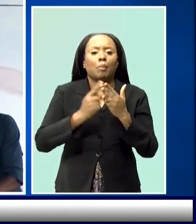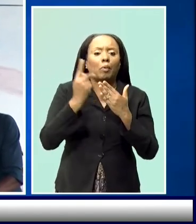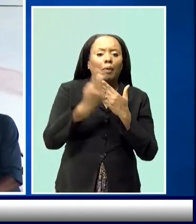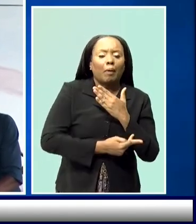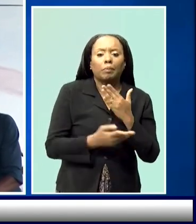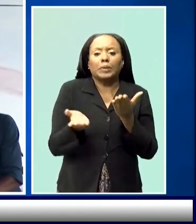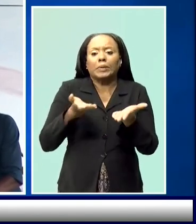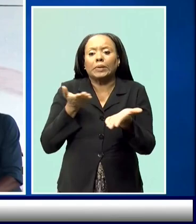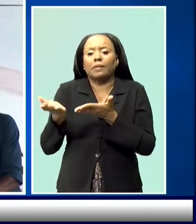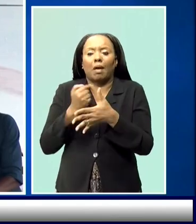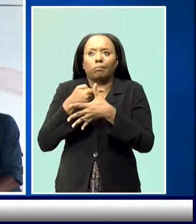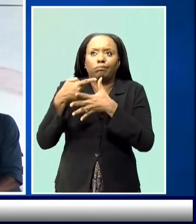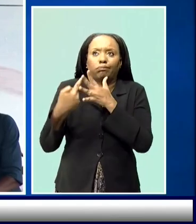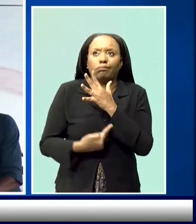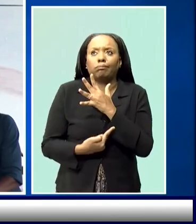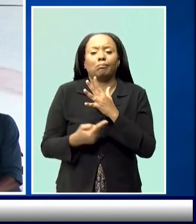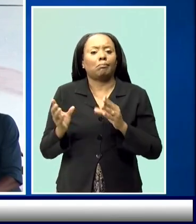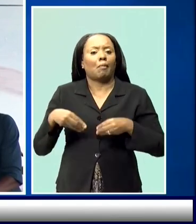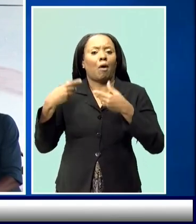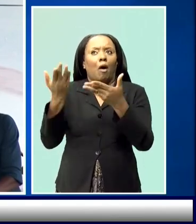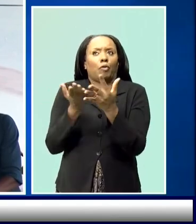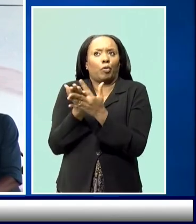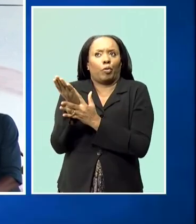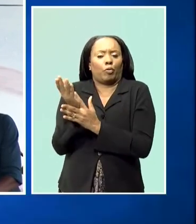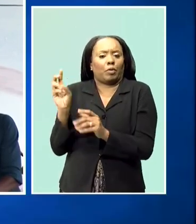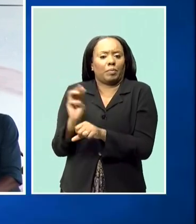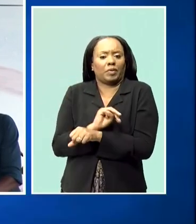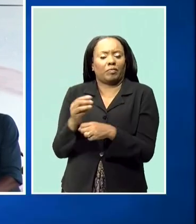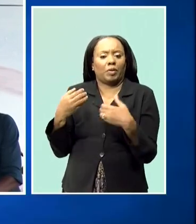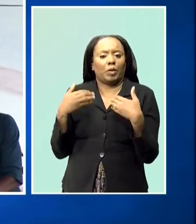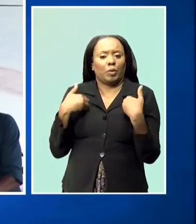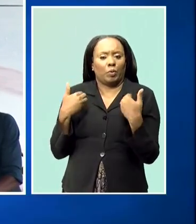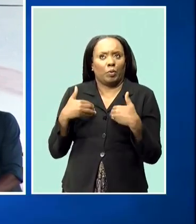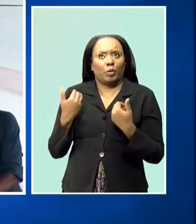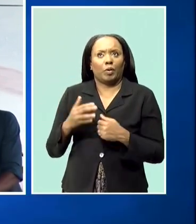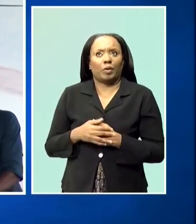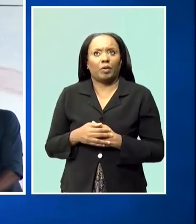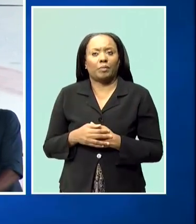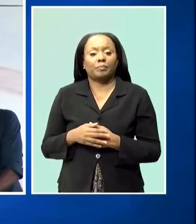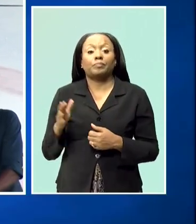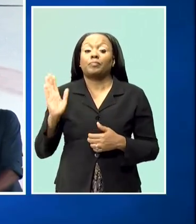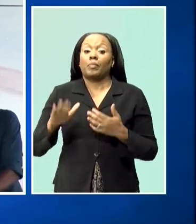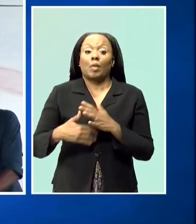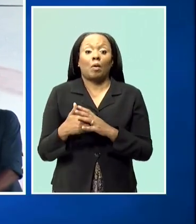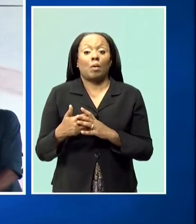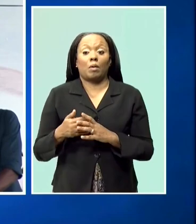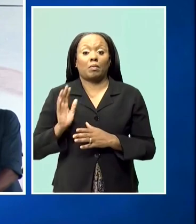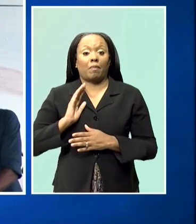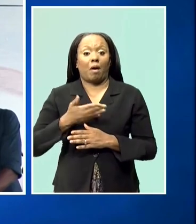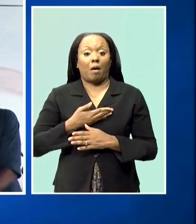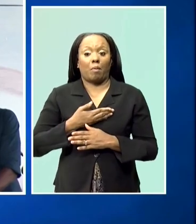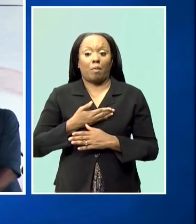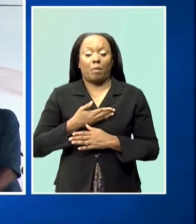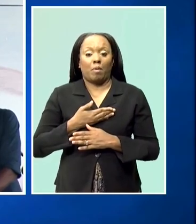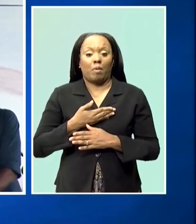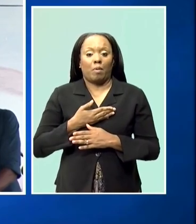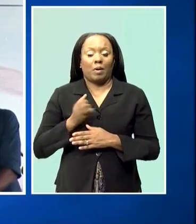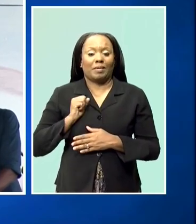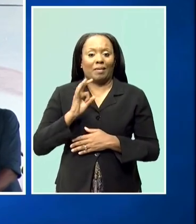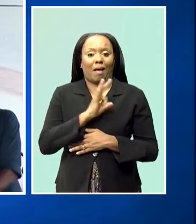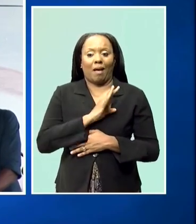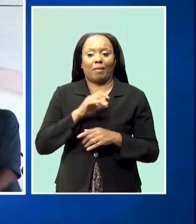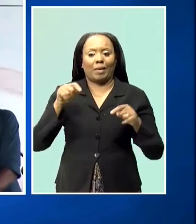within the ministry. The ministry officials are in place to serve the community, to share the